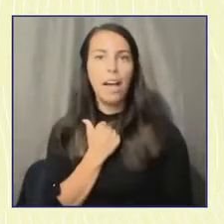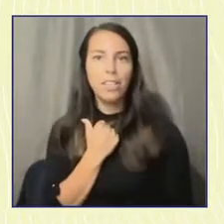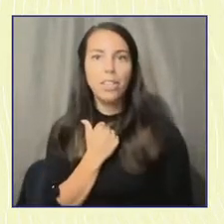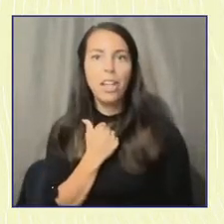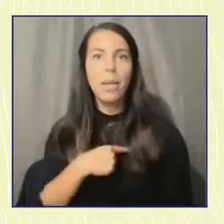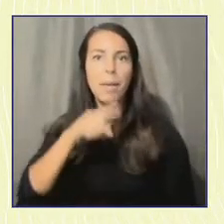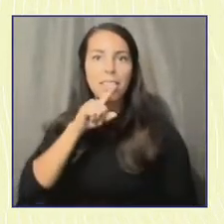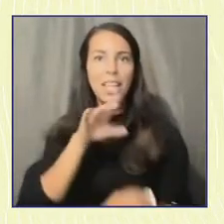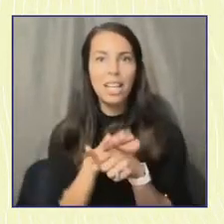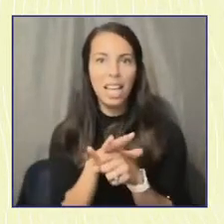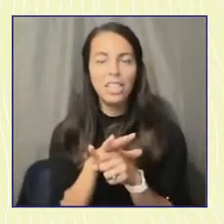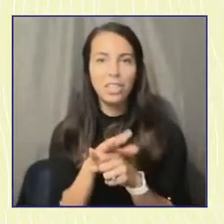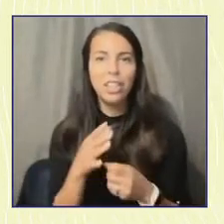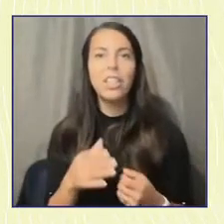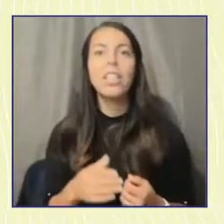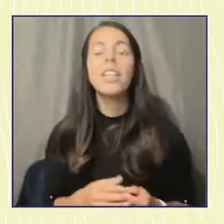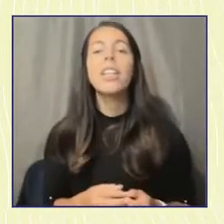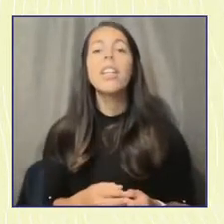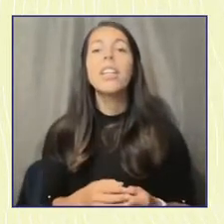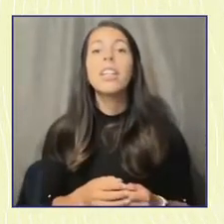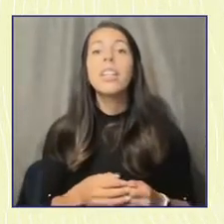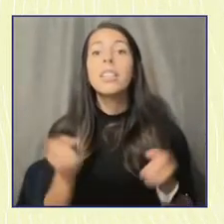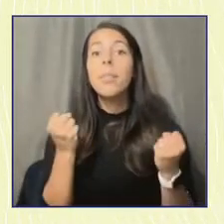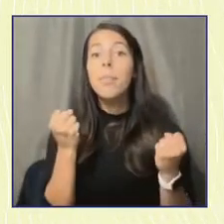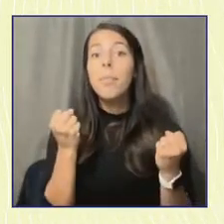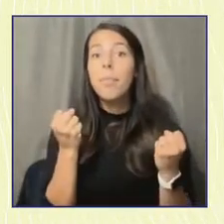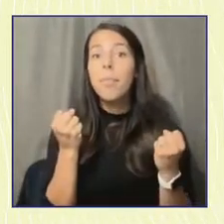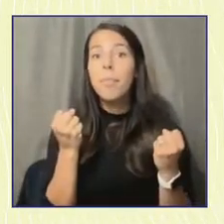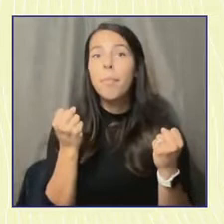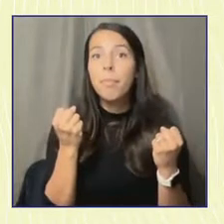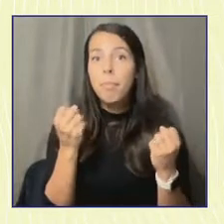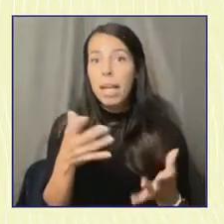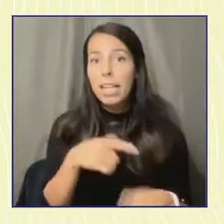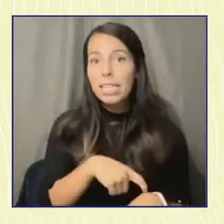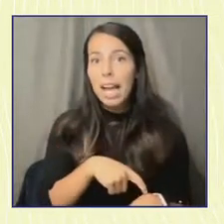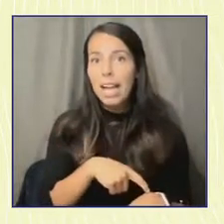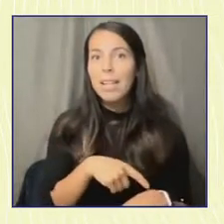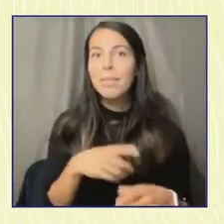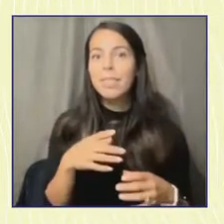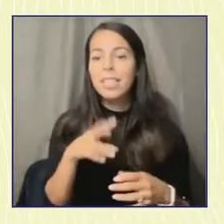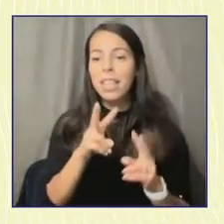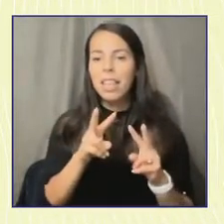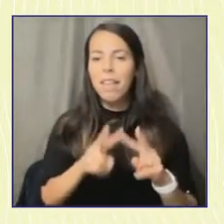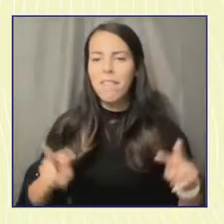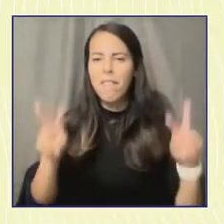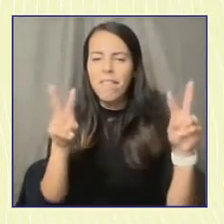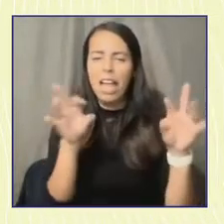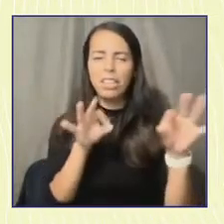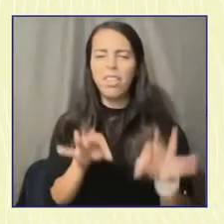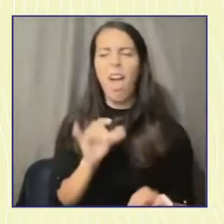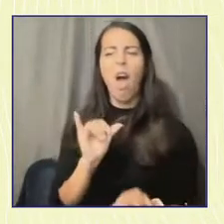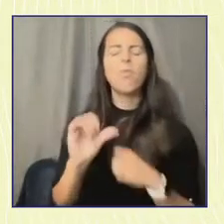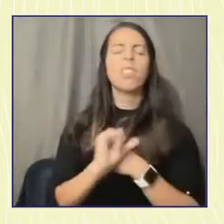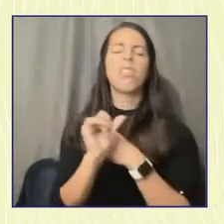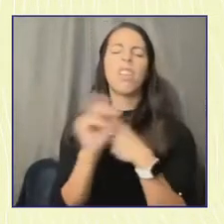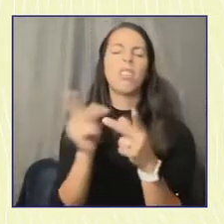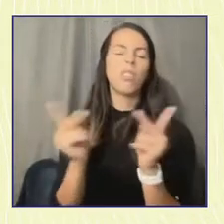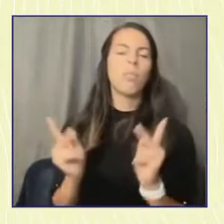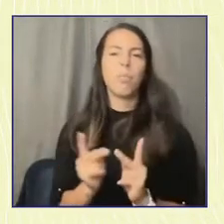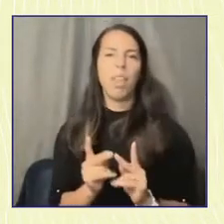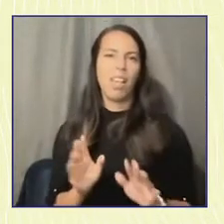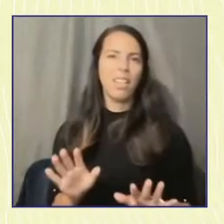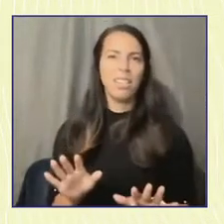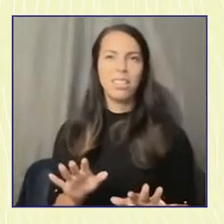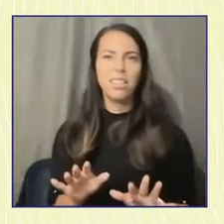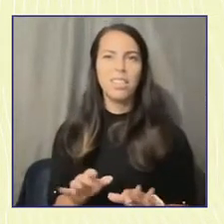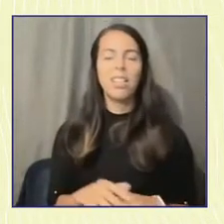oftentimes the valley is described as this place that's like dangerous and that is